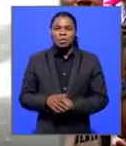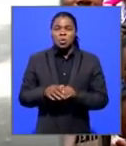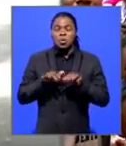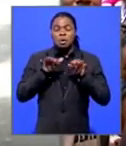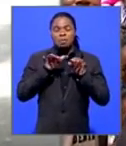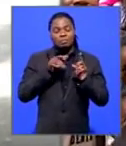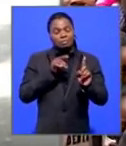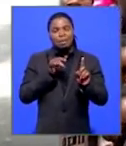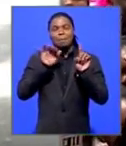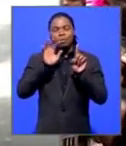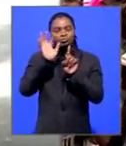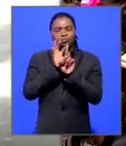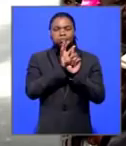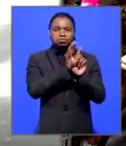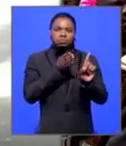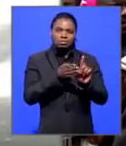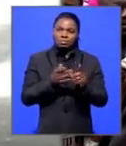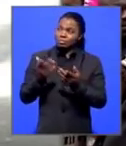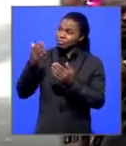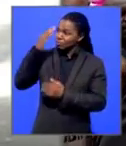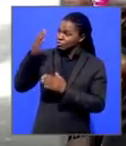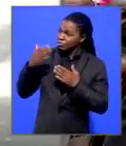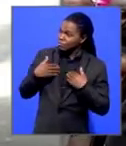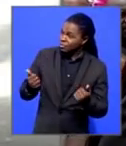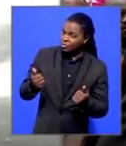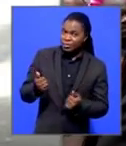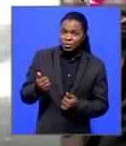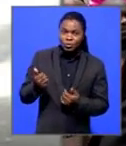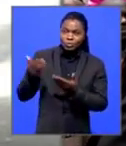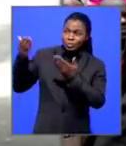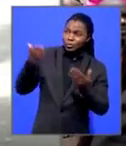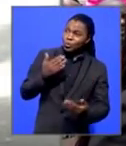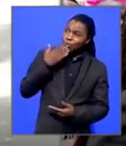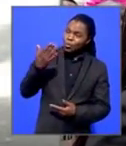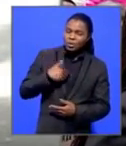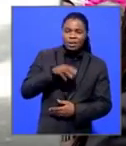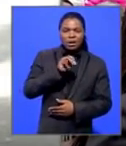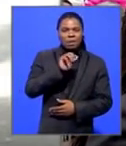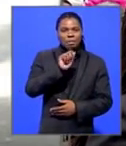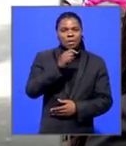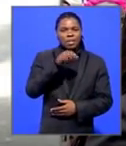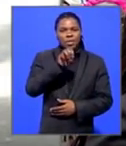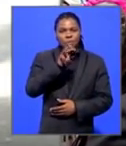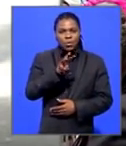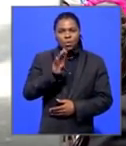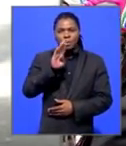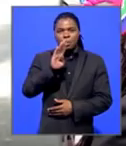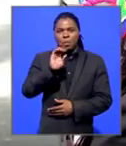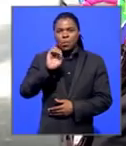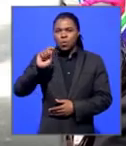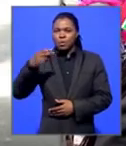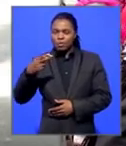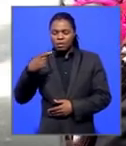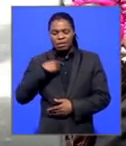group of people. I'll introduce my guest. Hi, how are you? Very good and yourself? Can you introduce yourself? Yeah, I'm Matthew Booth. I'm with Bitvest Wits Football Club